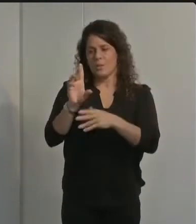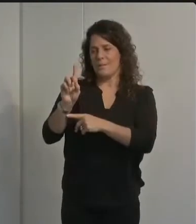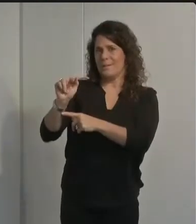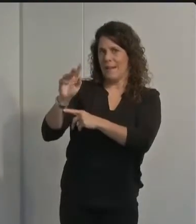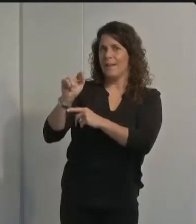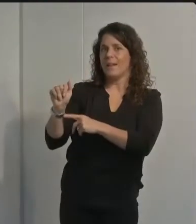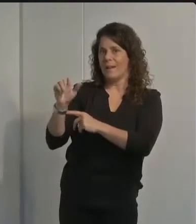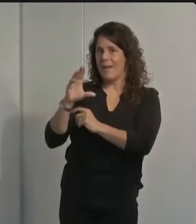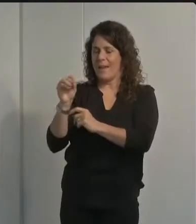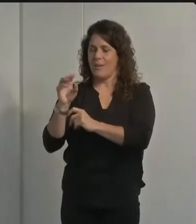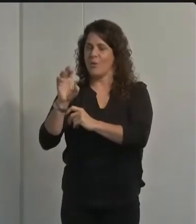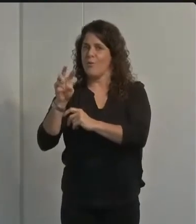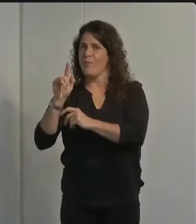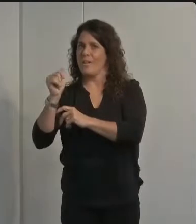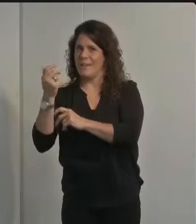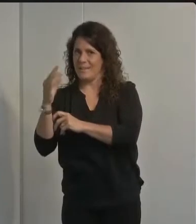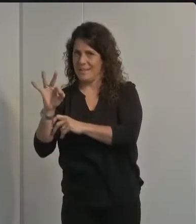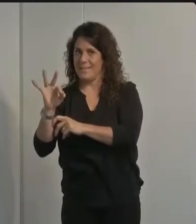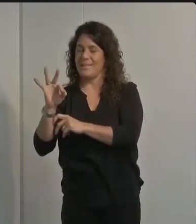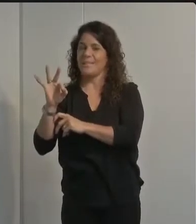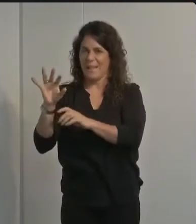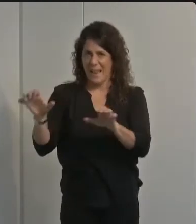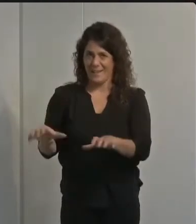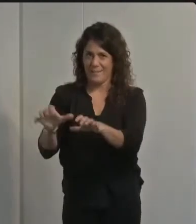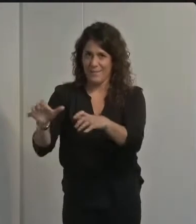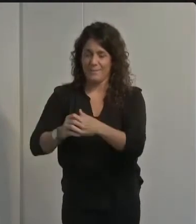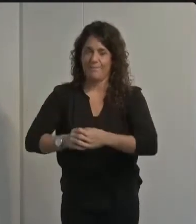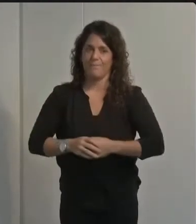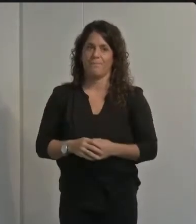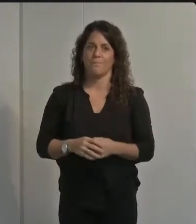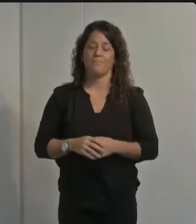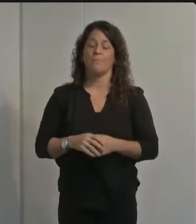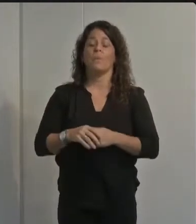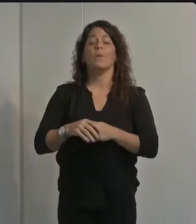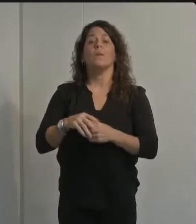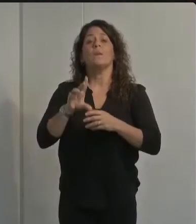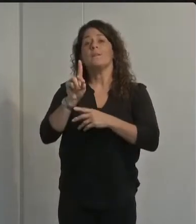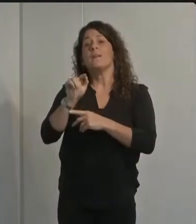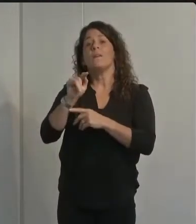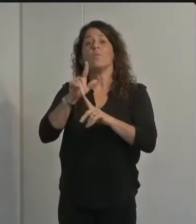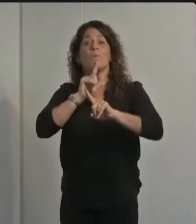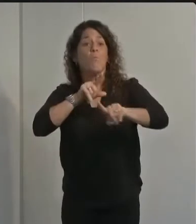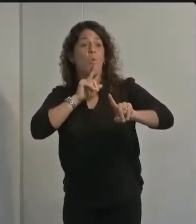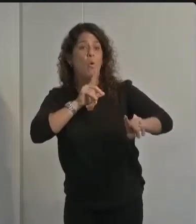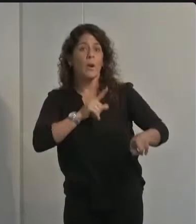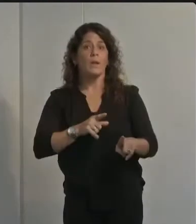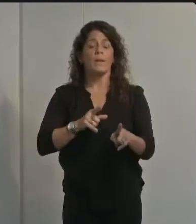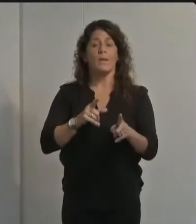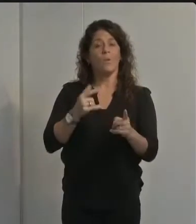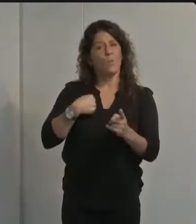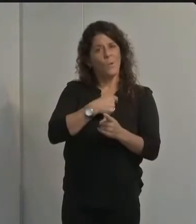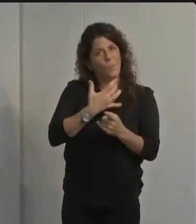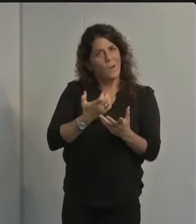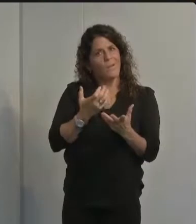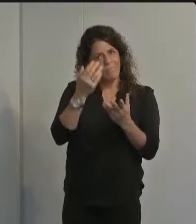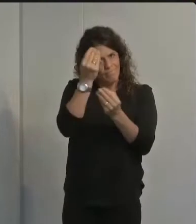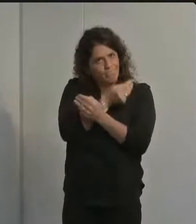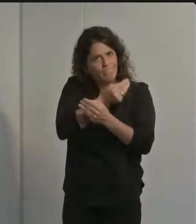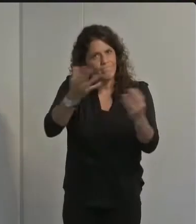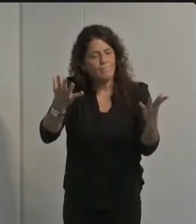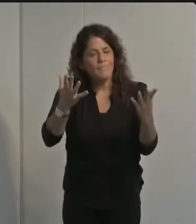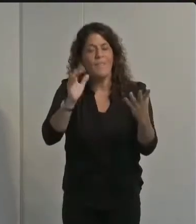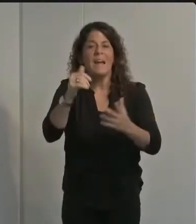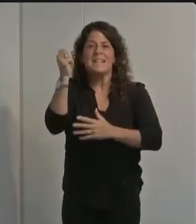covet activity in isla vista community when it comes to data reporting we want to simply emphasize that the numbers we report on a daily